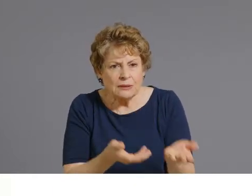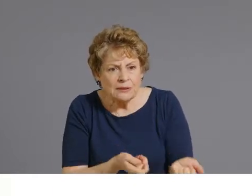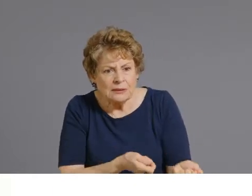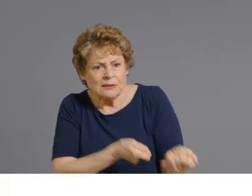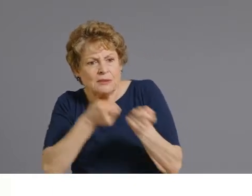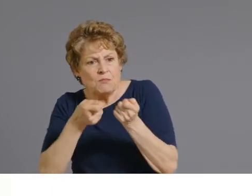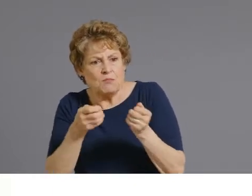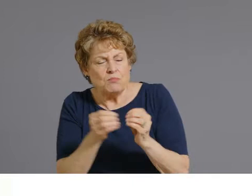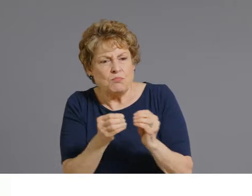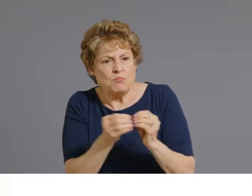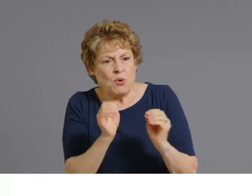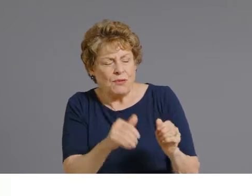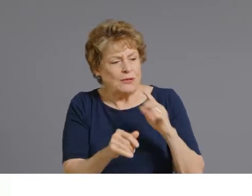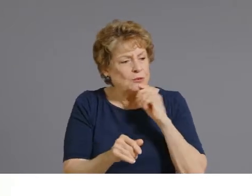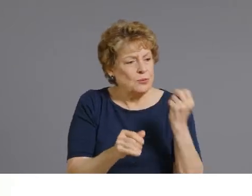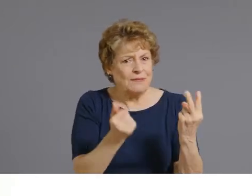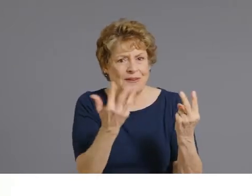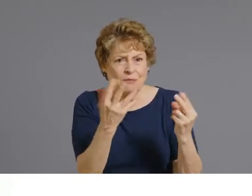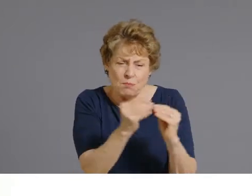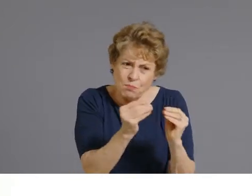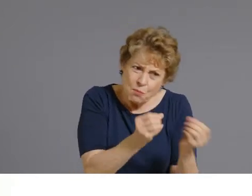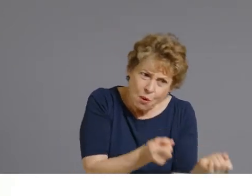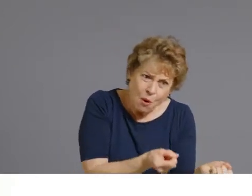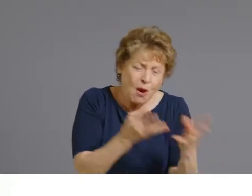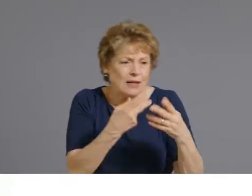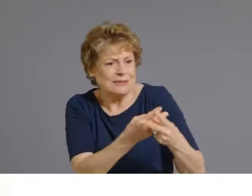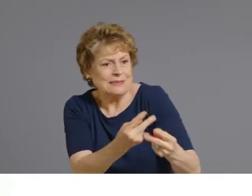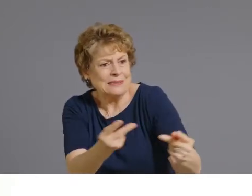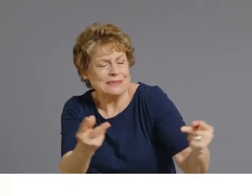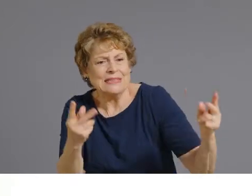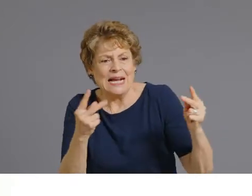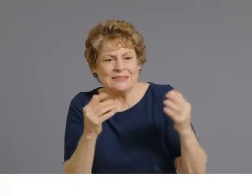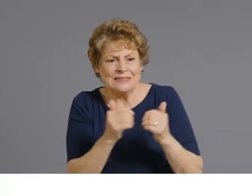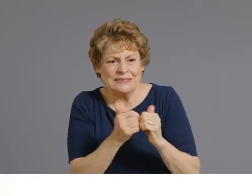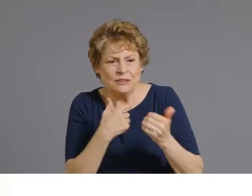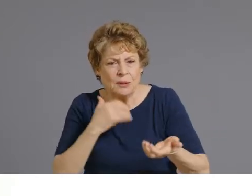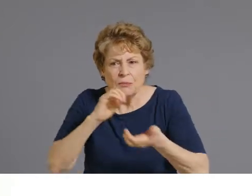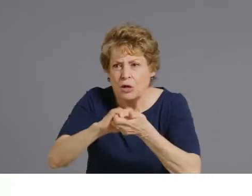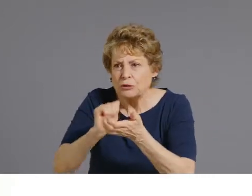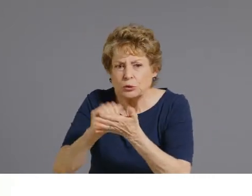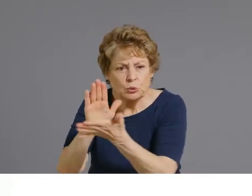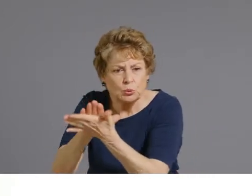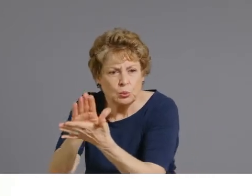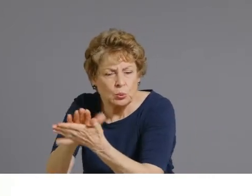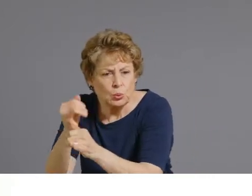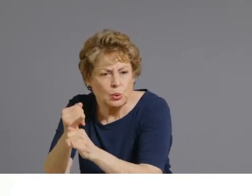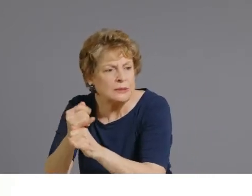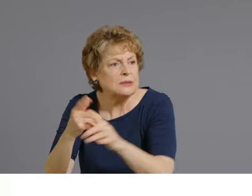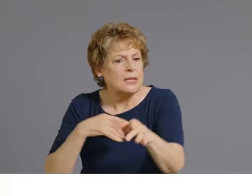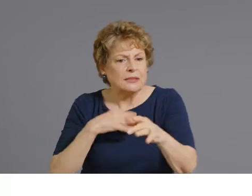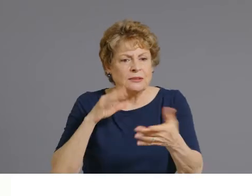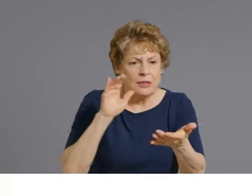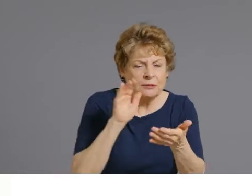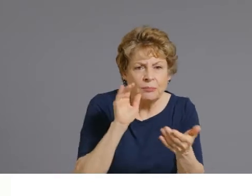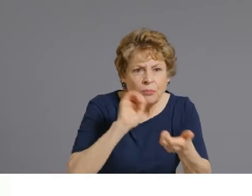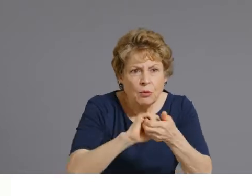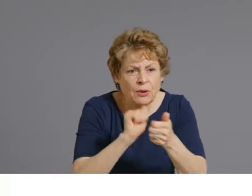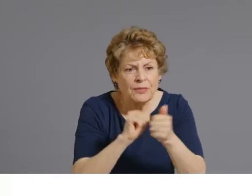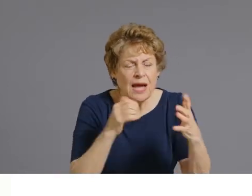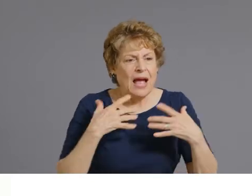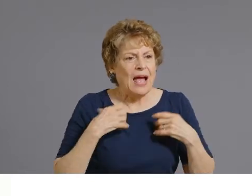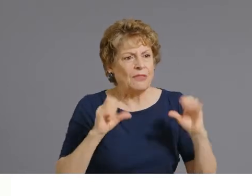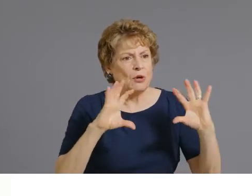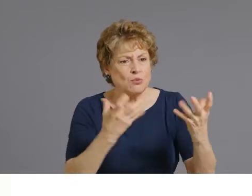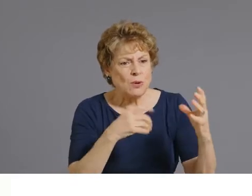to get vaccinated and are working with our schools and our local health departments to encourage adolescent vaccination, which is an important